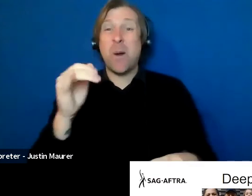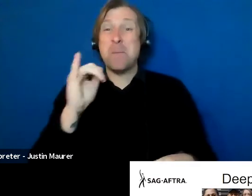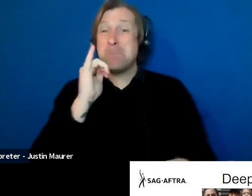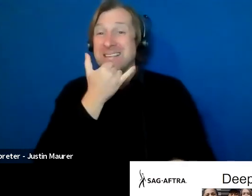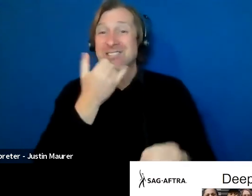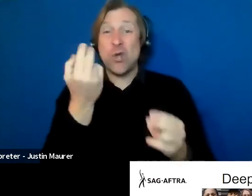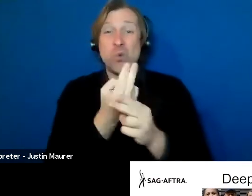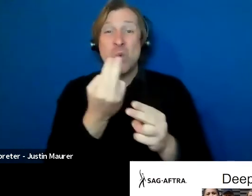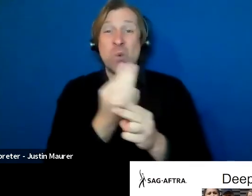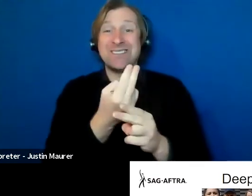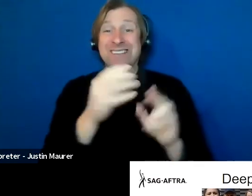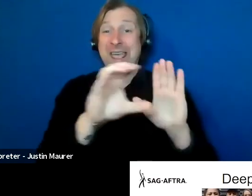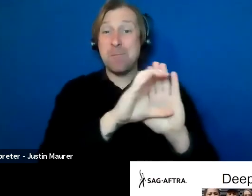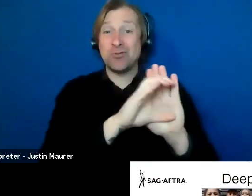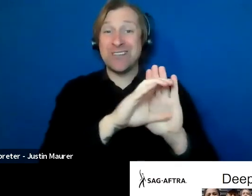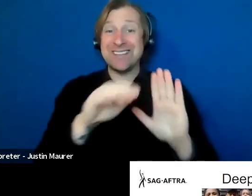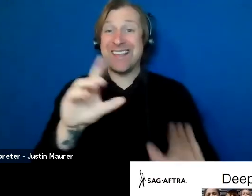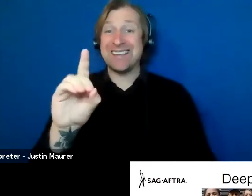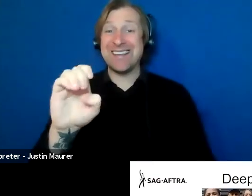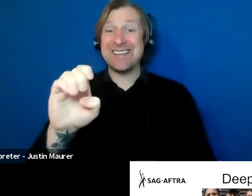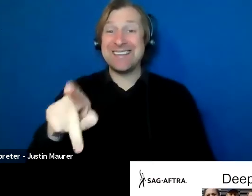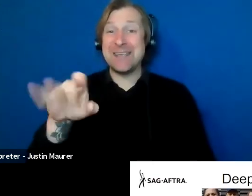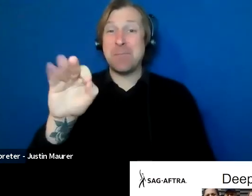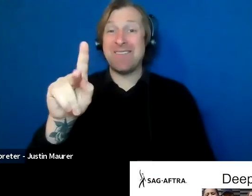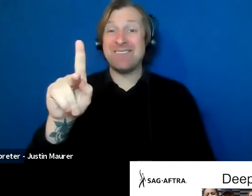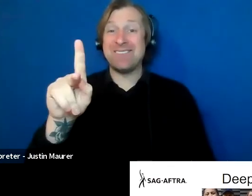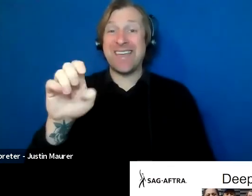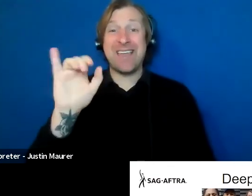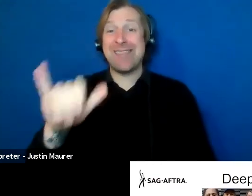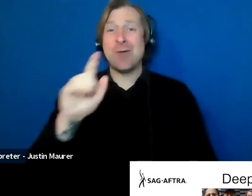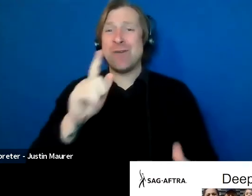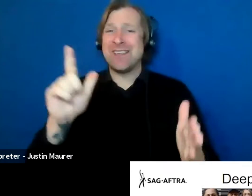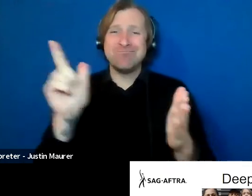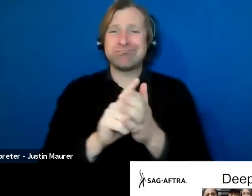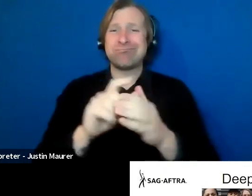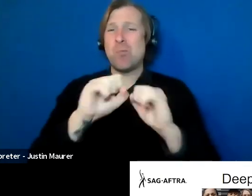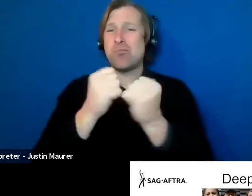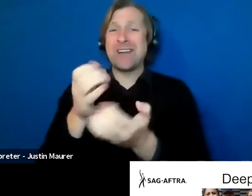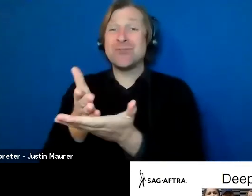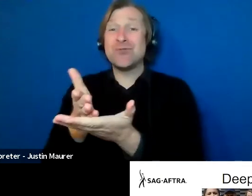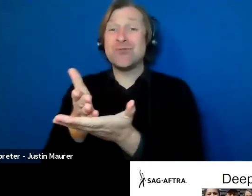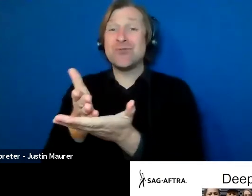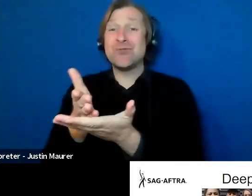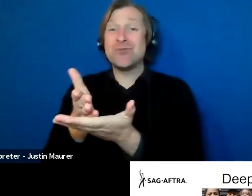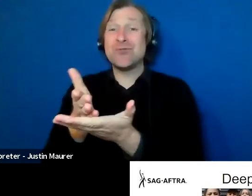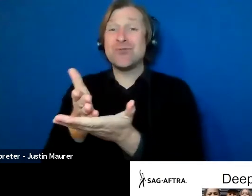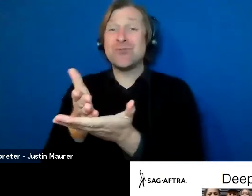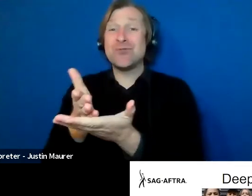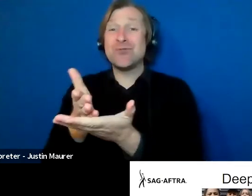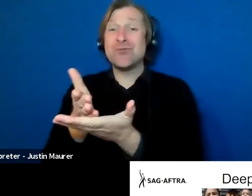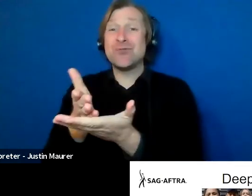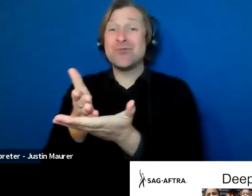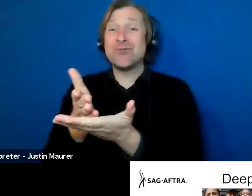fakes, it becomes a really gross violation of a performer or broadcaster's right to privacy, intellectual property,